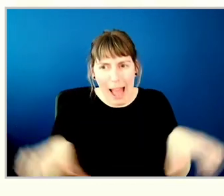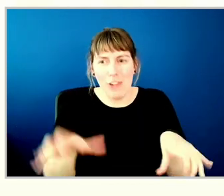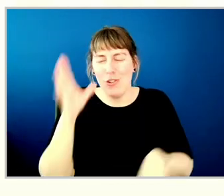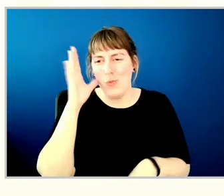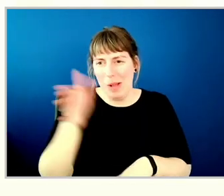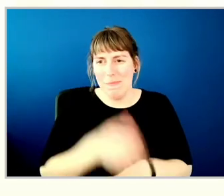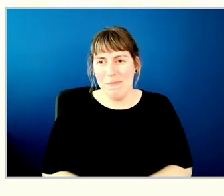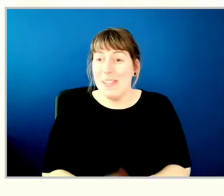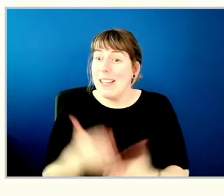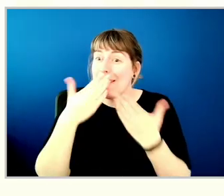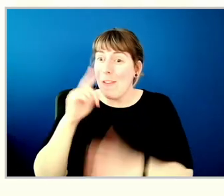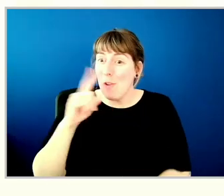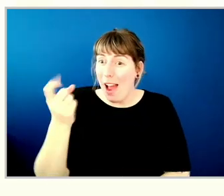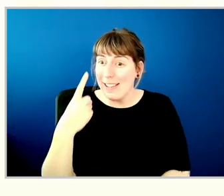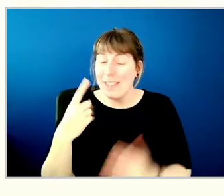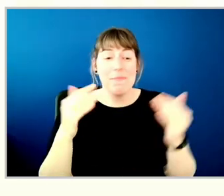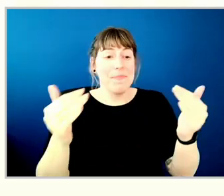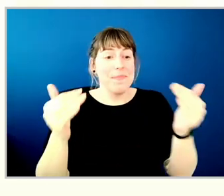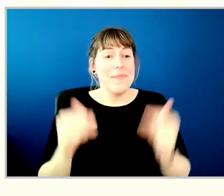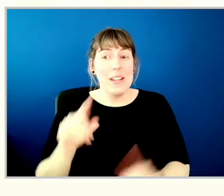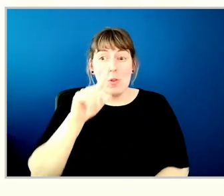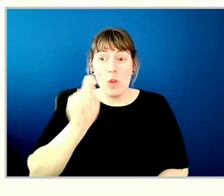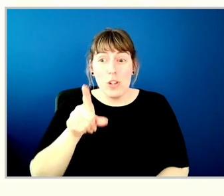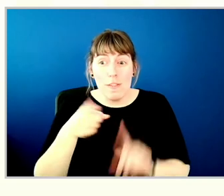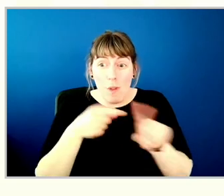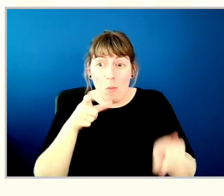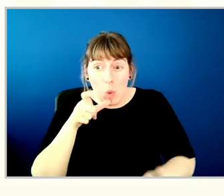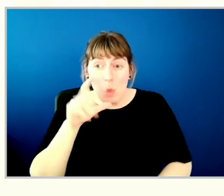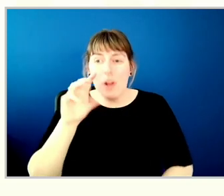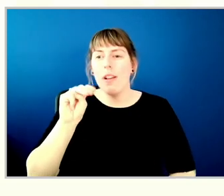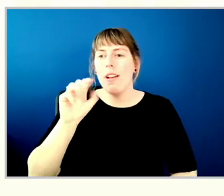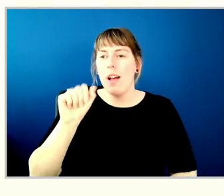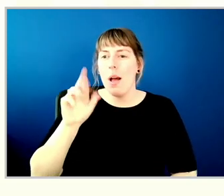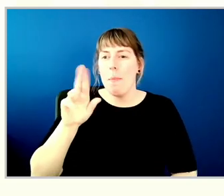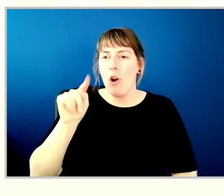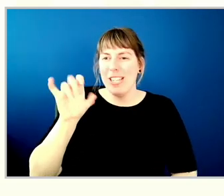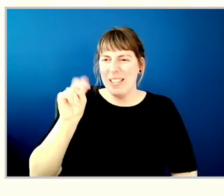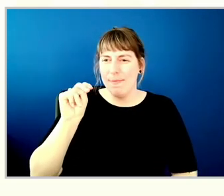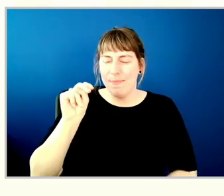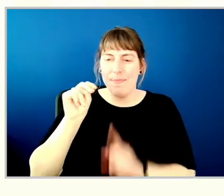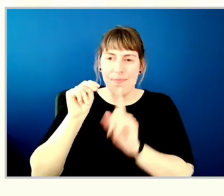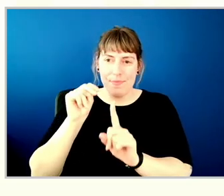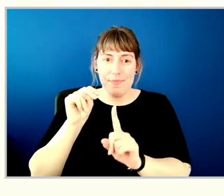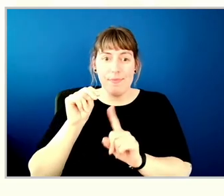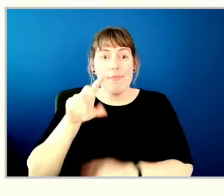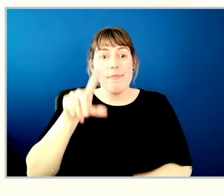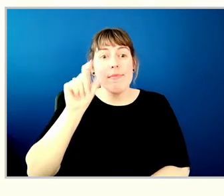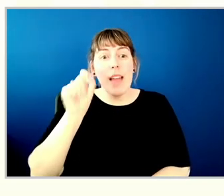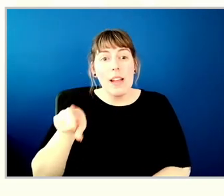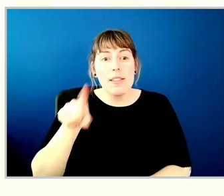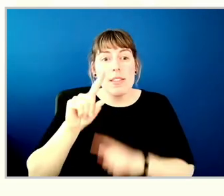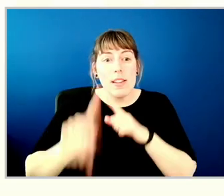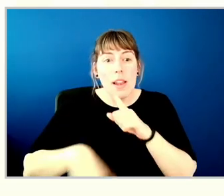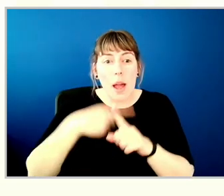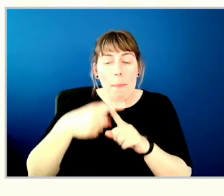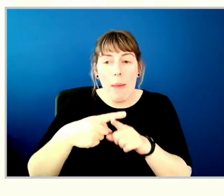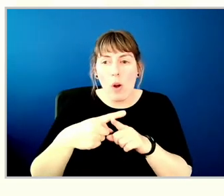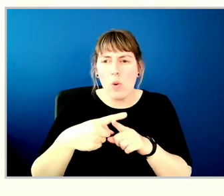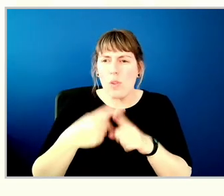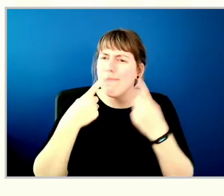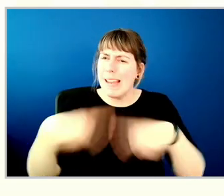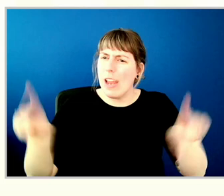Our next question is from Martin. And Martin is asking about the change to patronage that was announced this year.